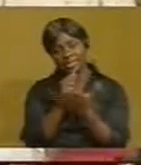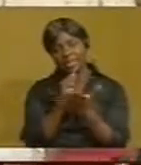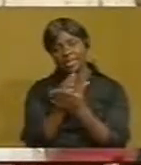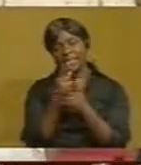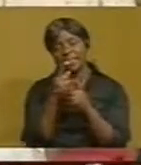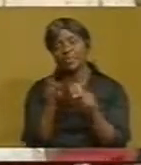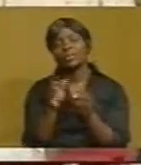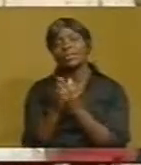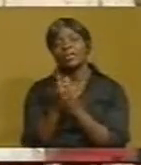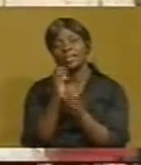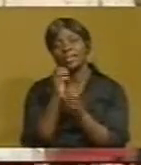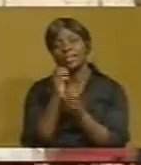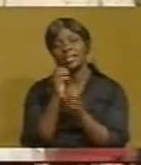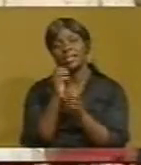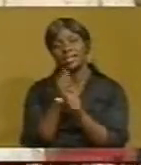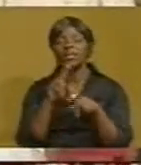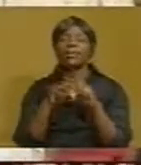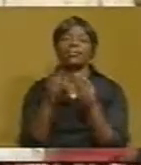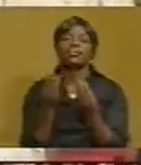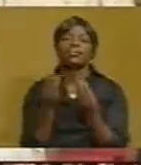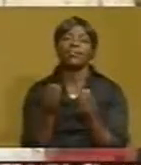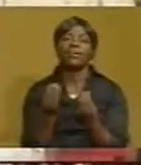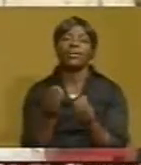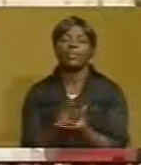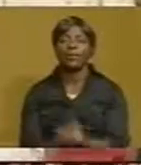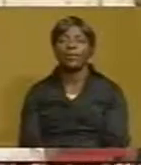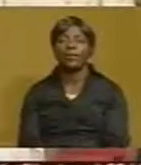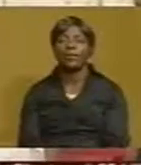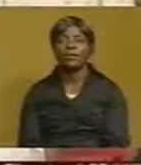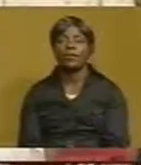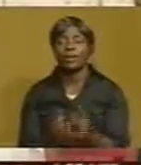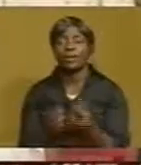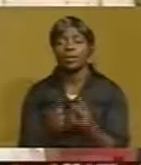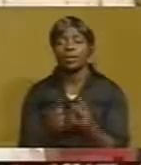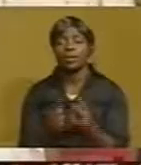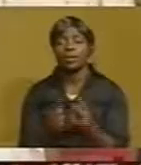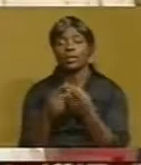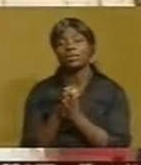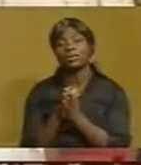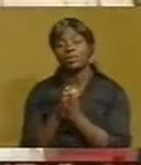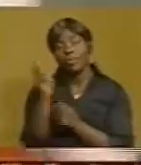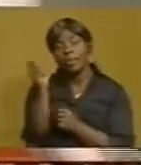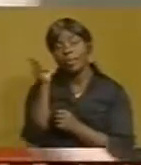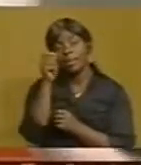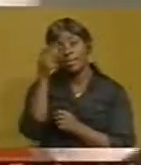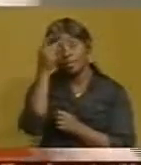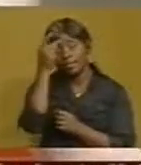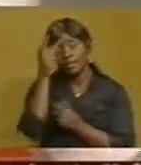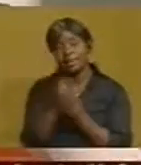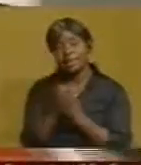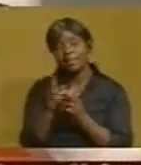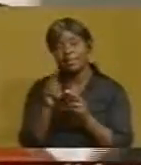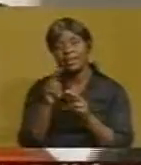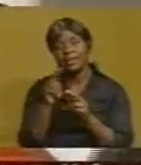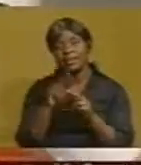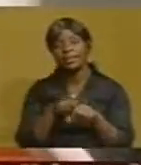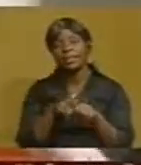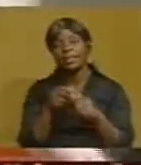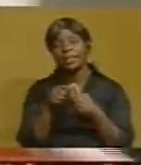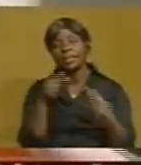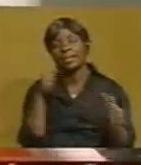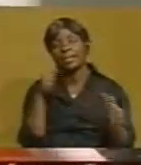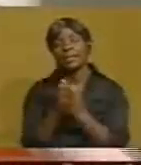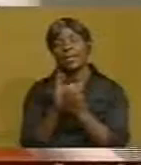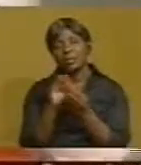For a small company like ours, Your Excellency, it has been a long and hard road to see this new building project